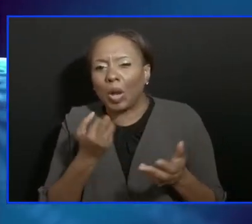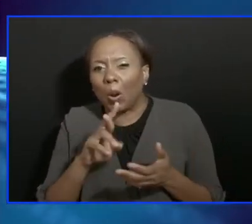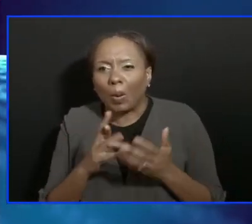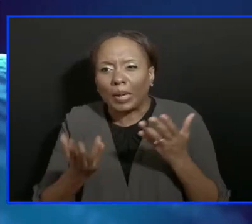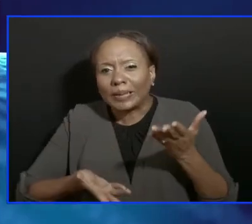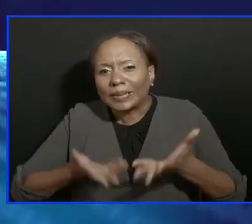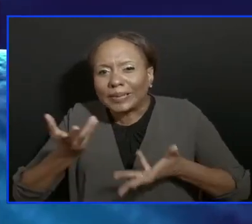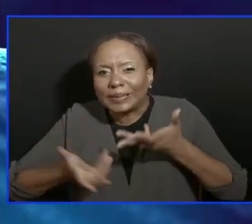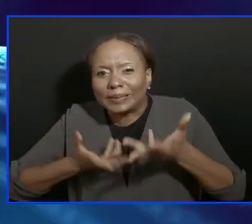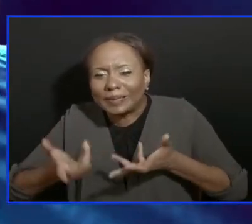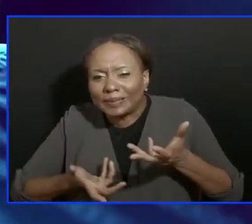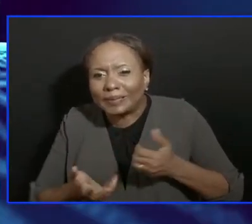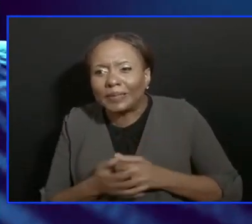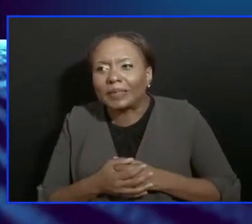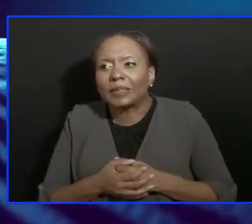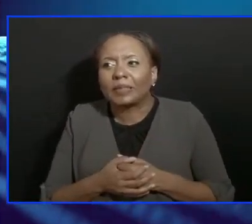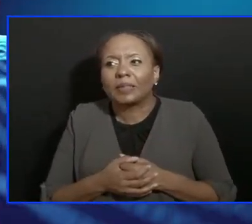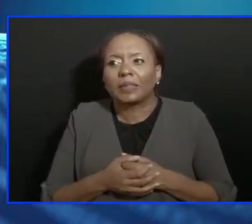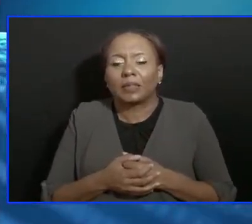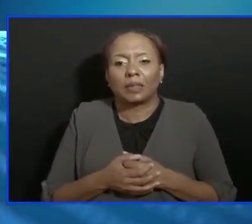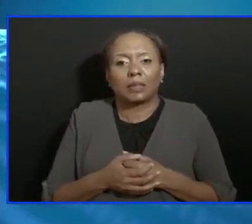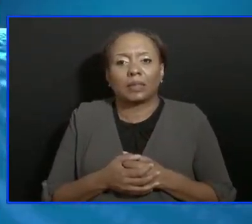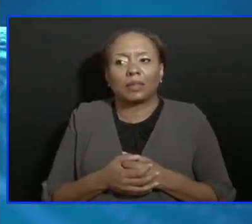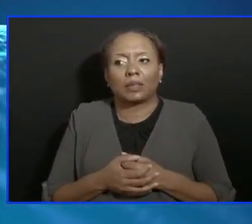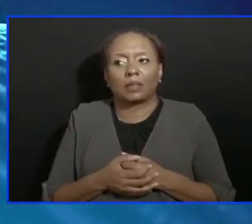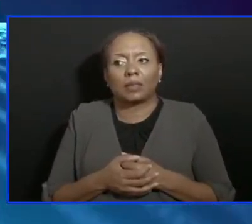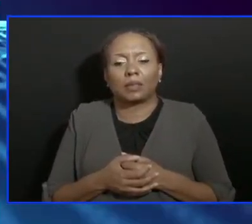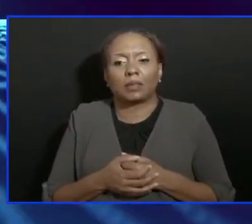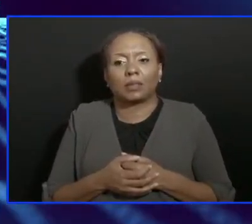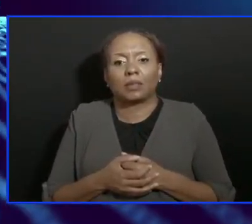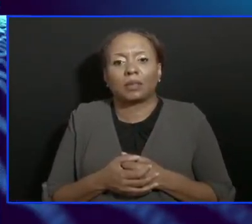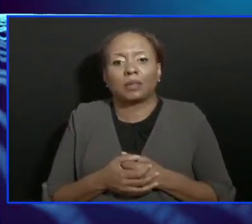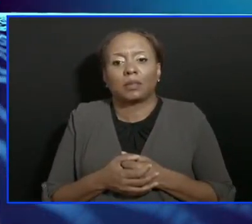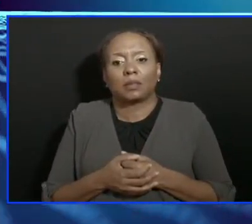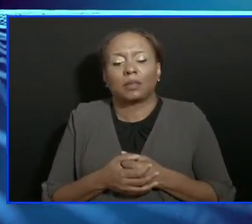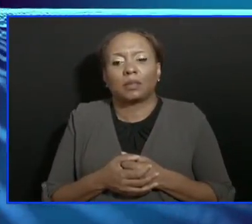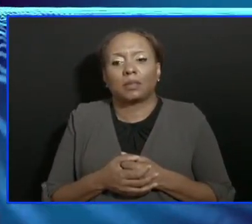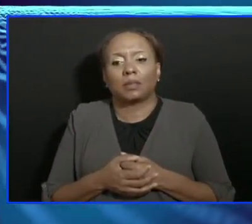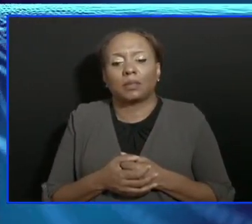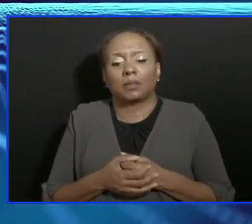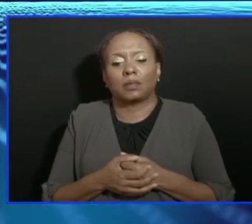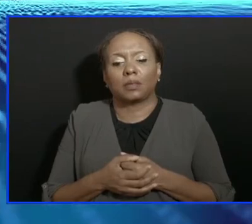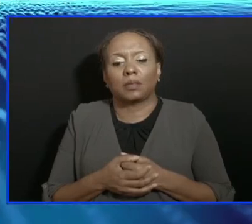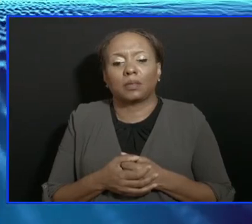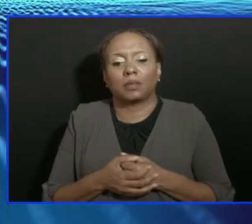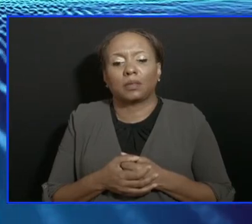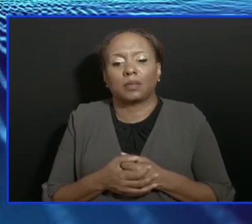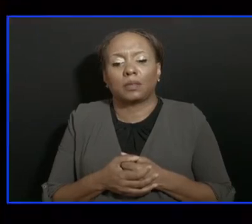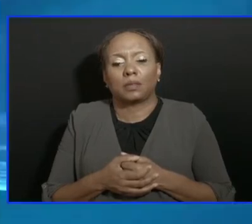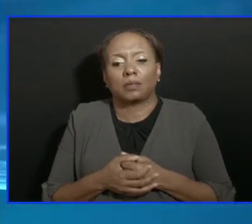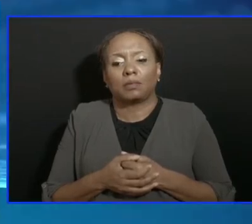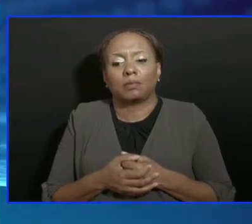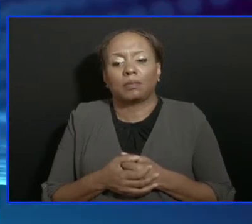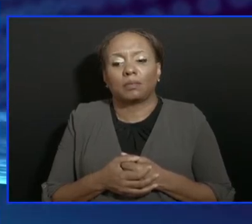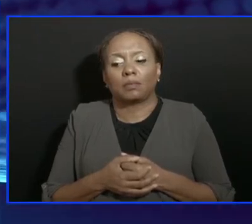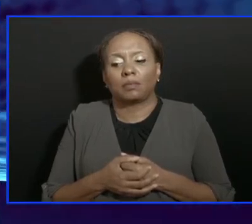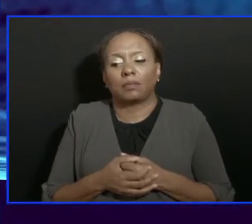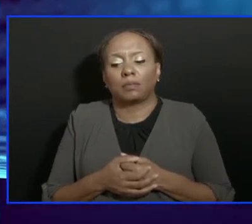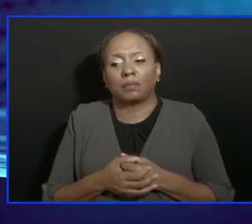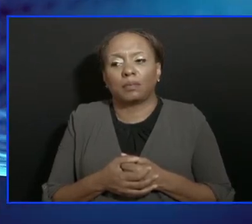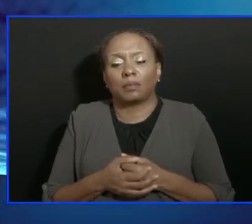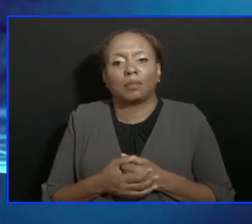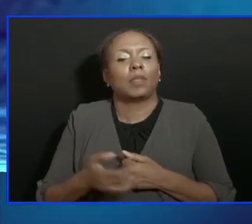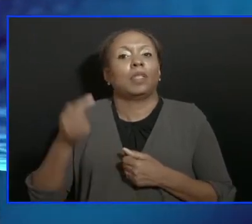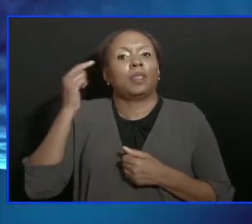return of the economy, reconstruction of the economy, something that requires a little more urgency.